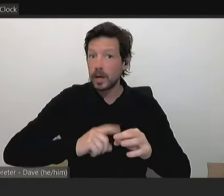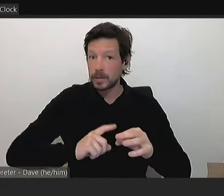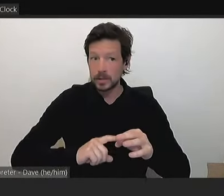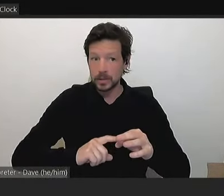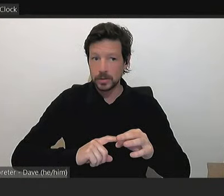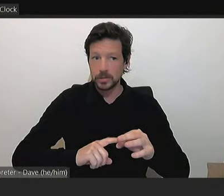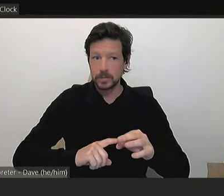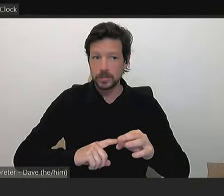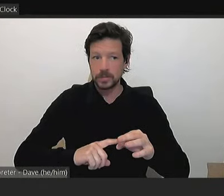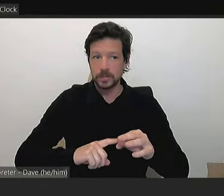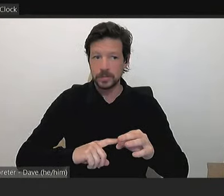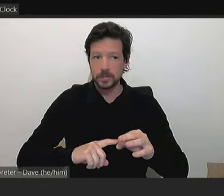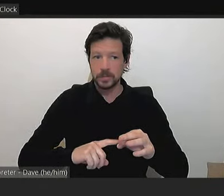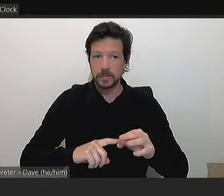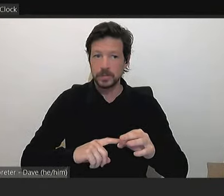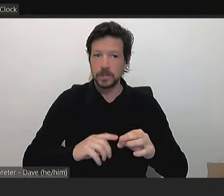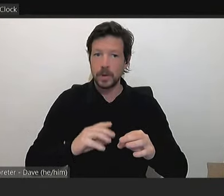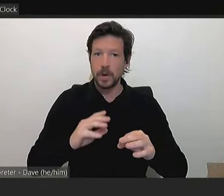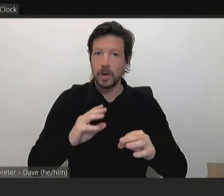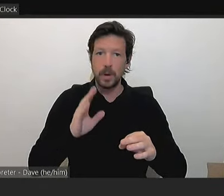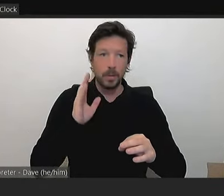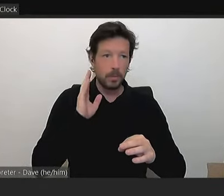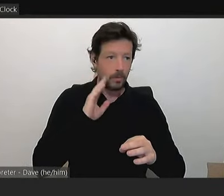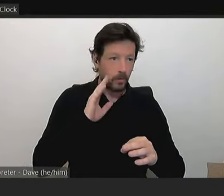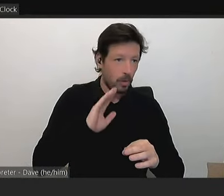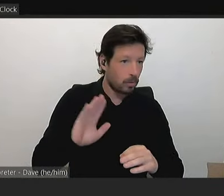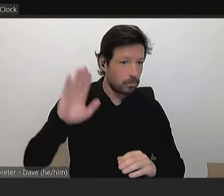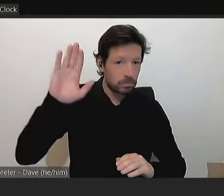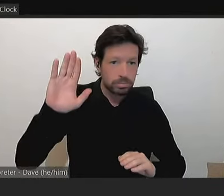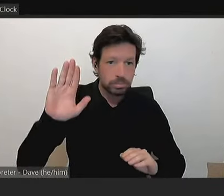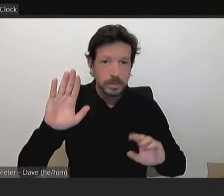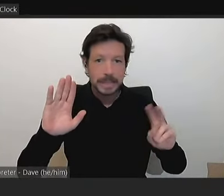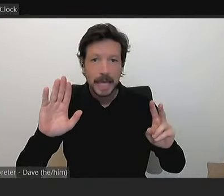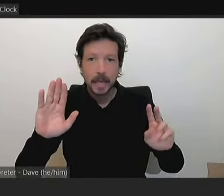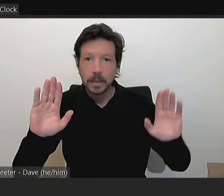the mover and seconder if they will now accept this item?